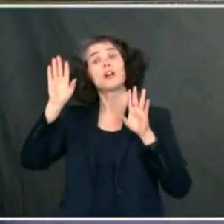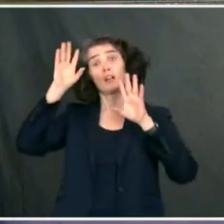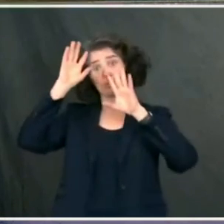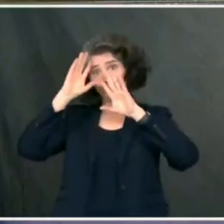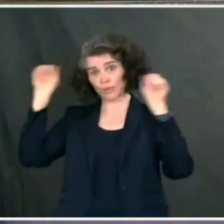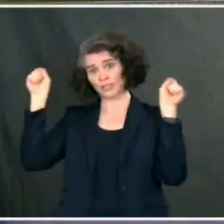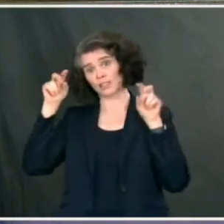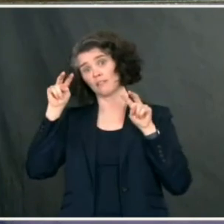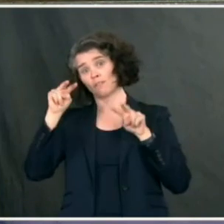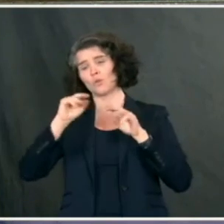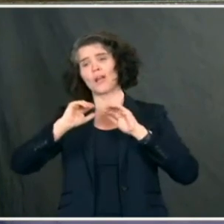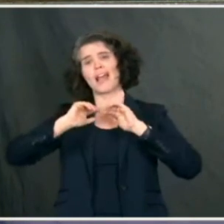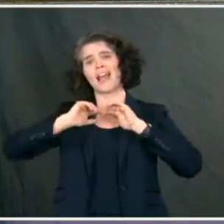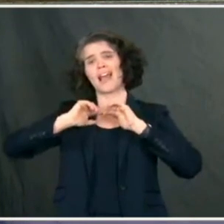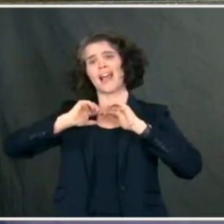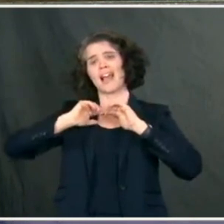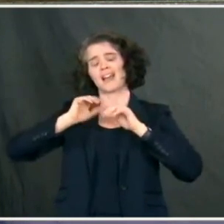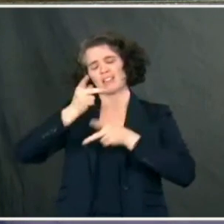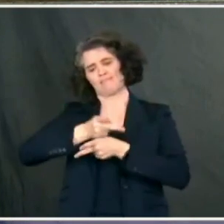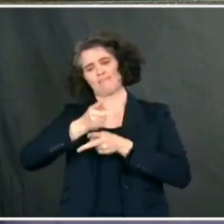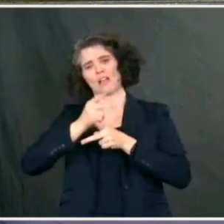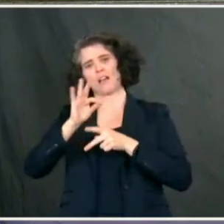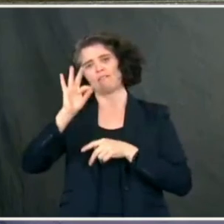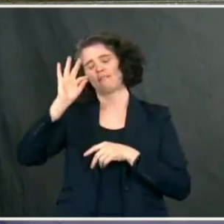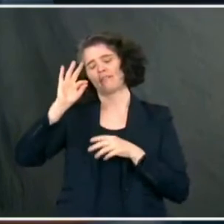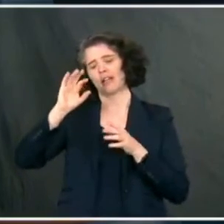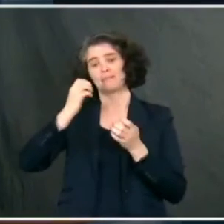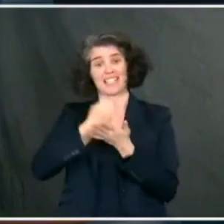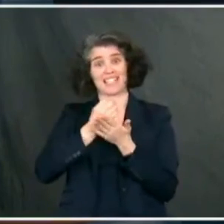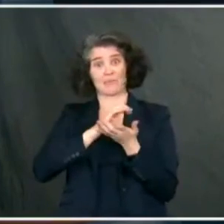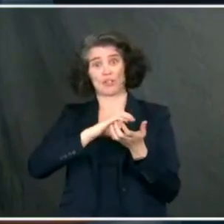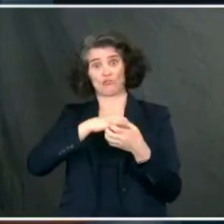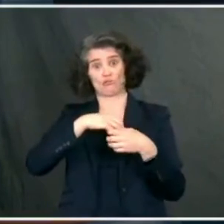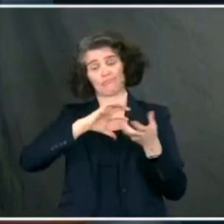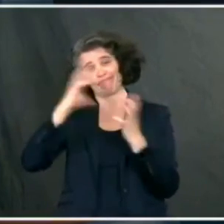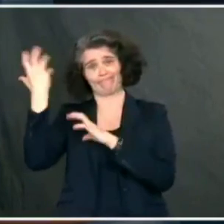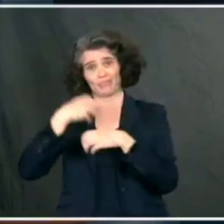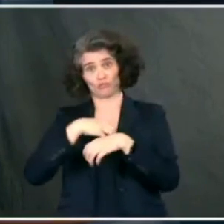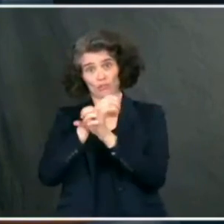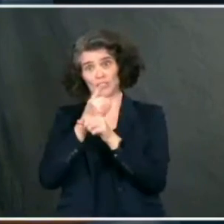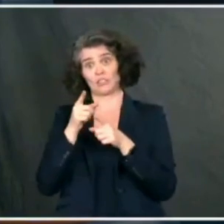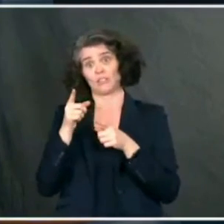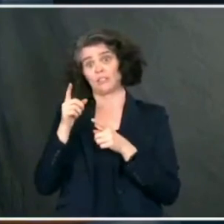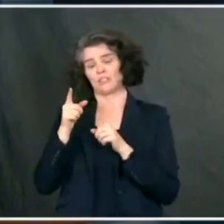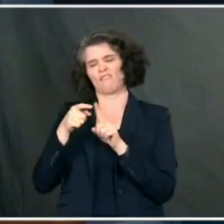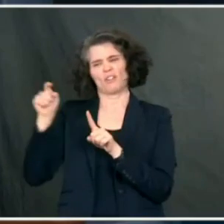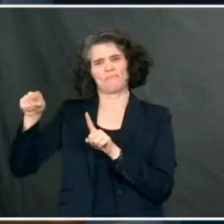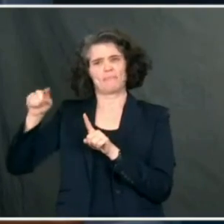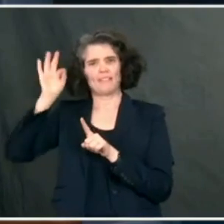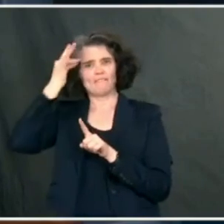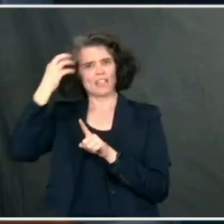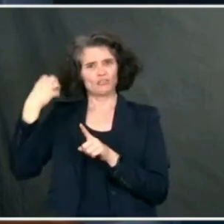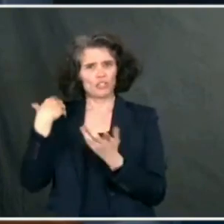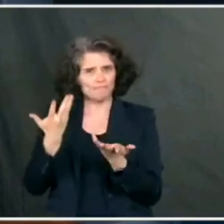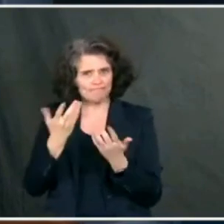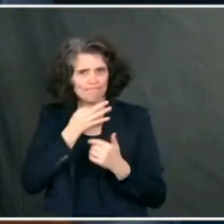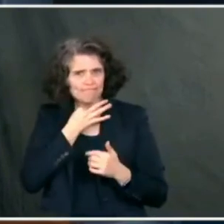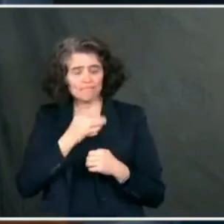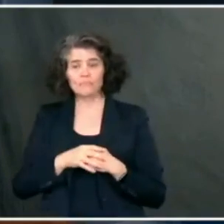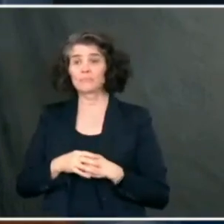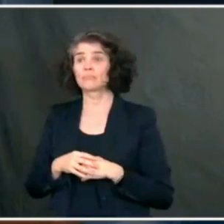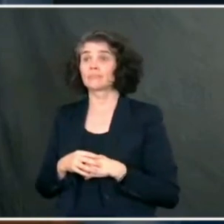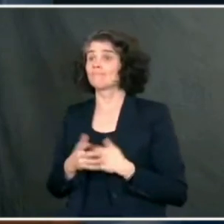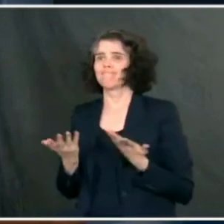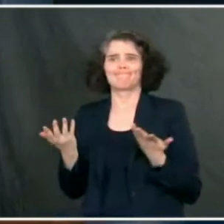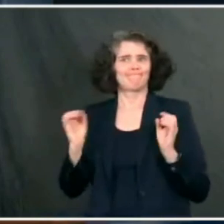stewardship of the Fed chair during this economic crisis? I don't have any calls to read out for you or to predict for you